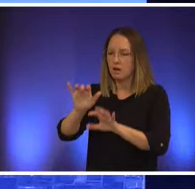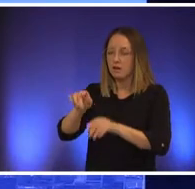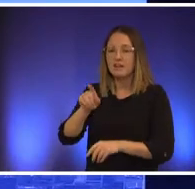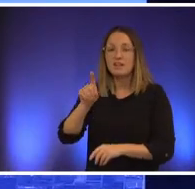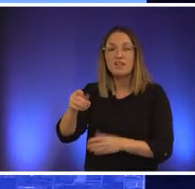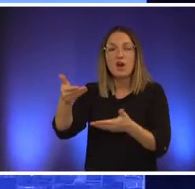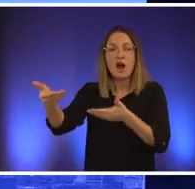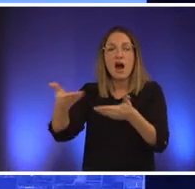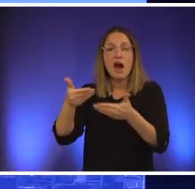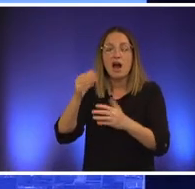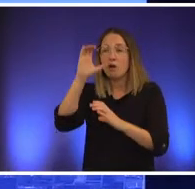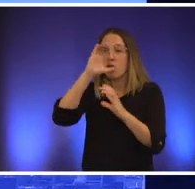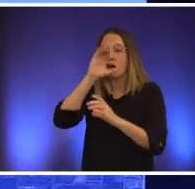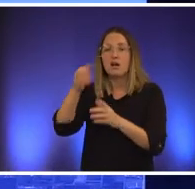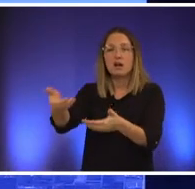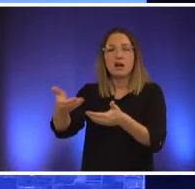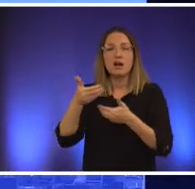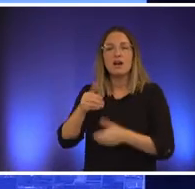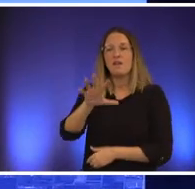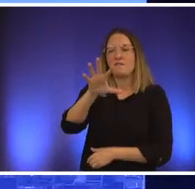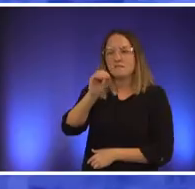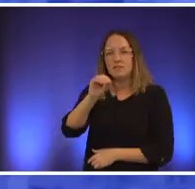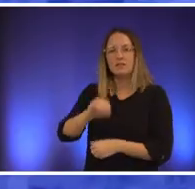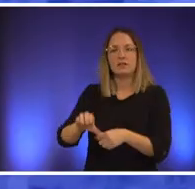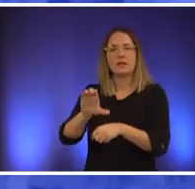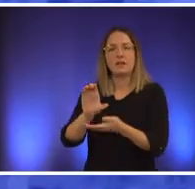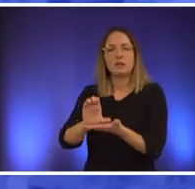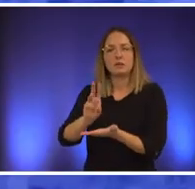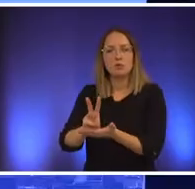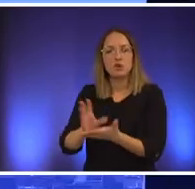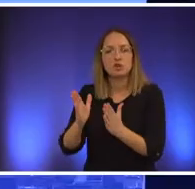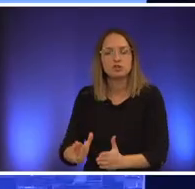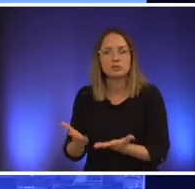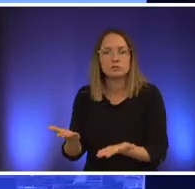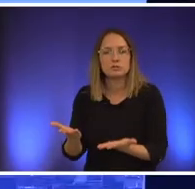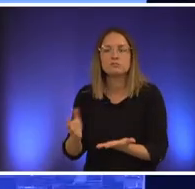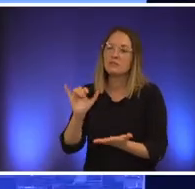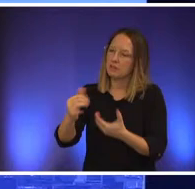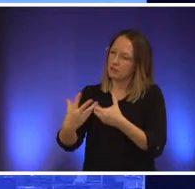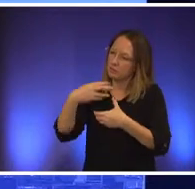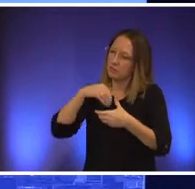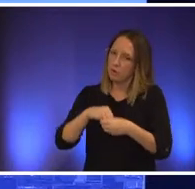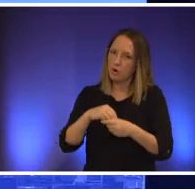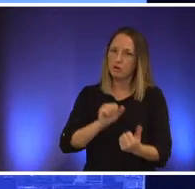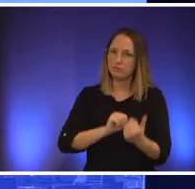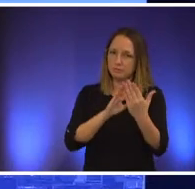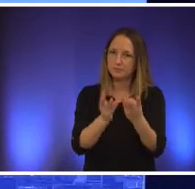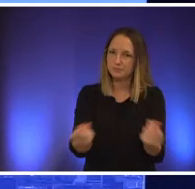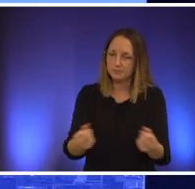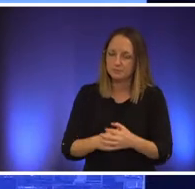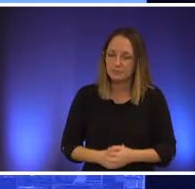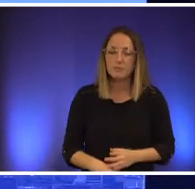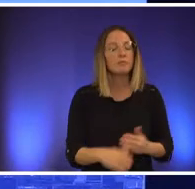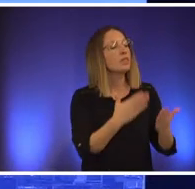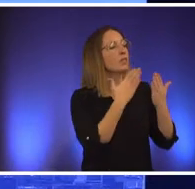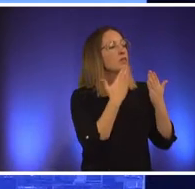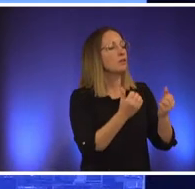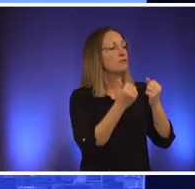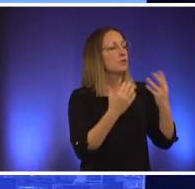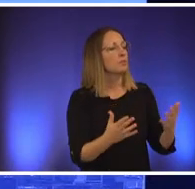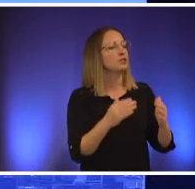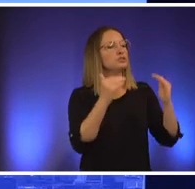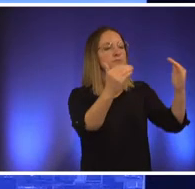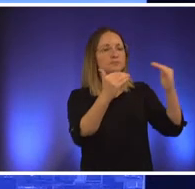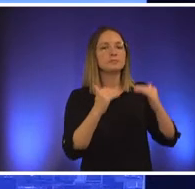so these these professionals are part of the equation thank you so much so we're moving on to our next topic and that is diversity